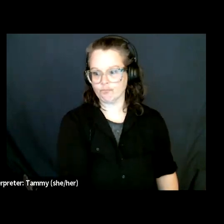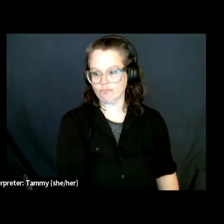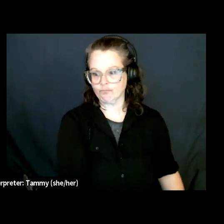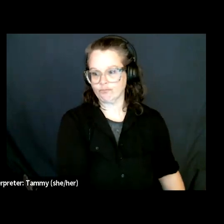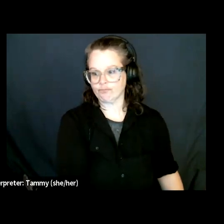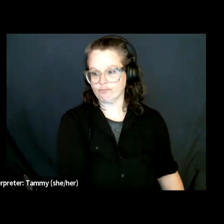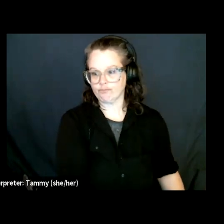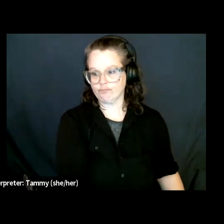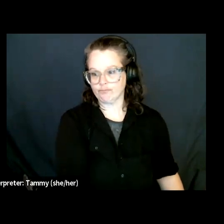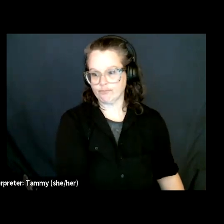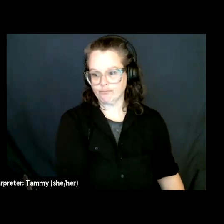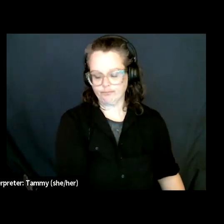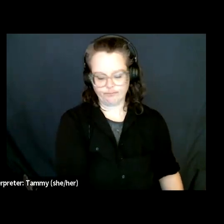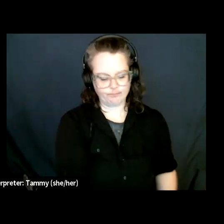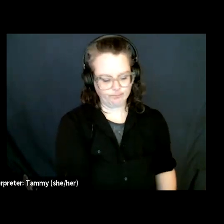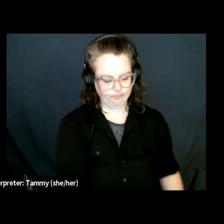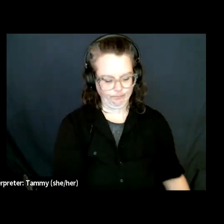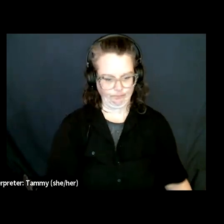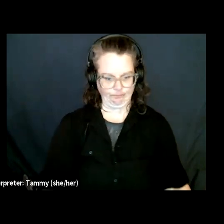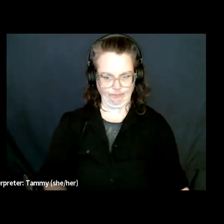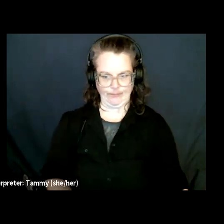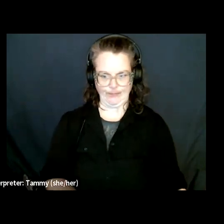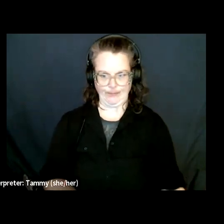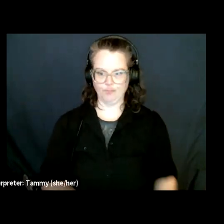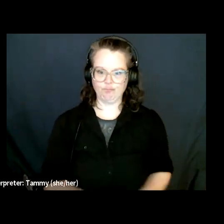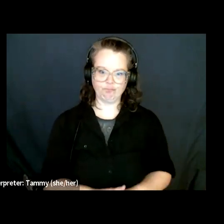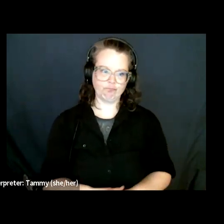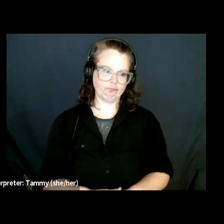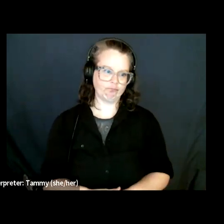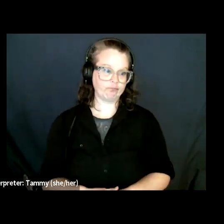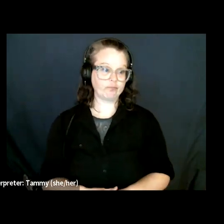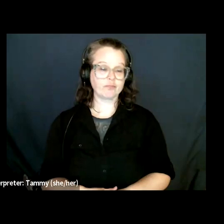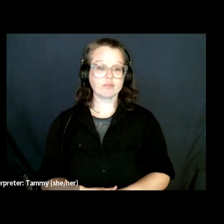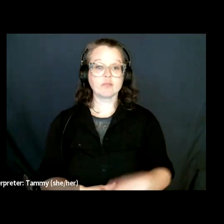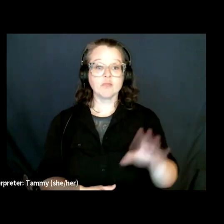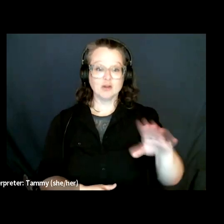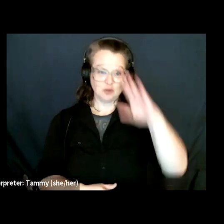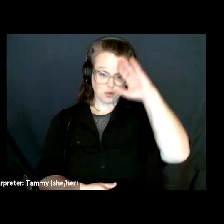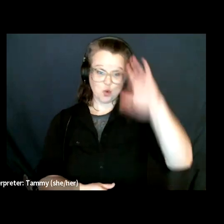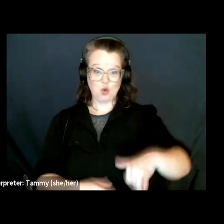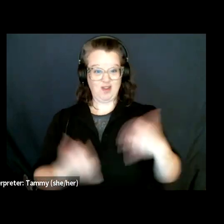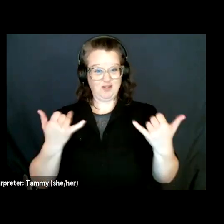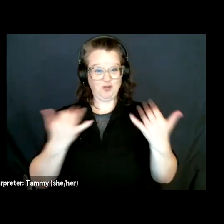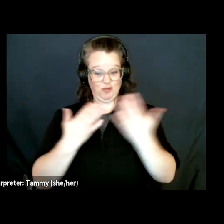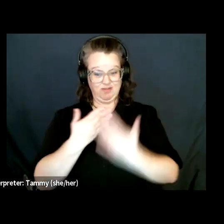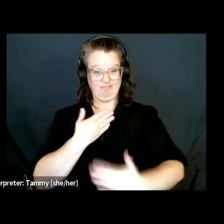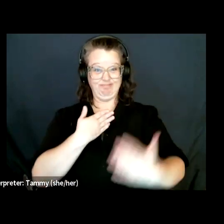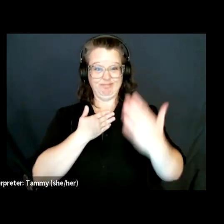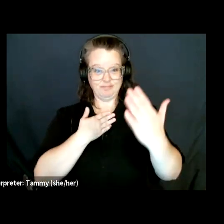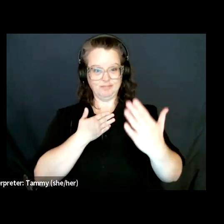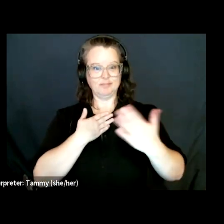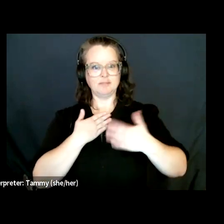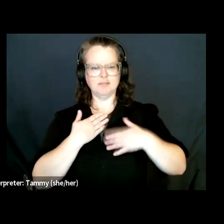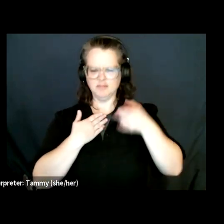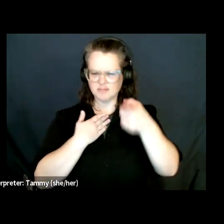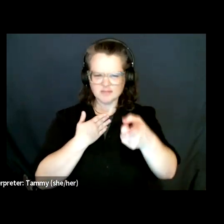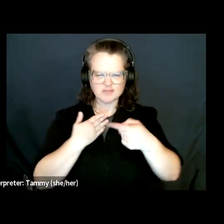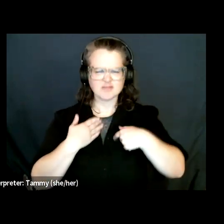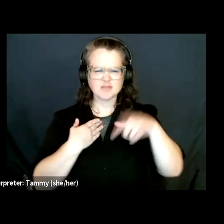For our webinar today, if you are having difficulties with Zoom or have any technical related questions,